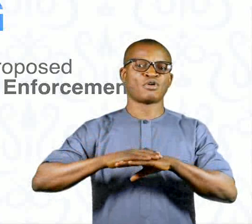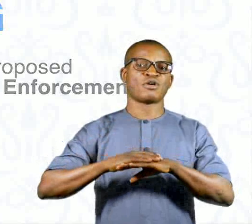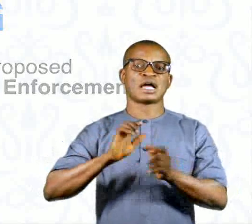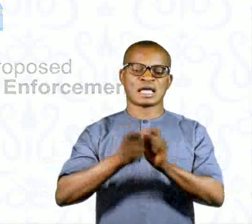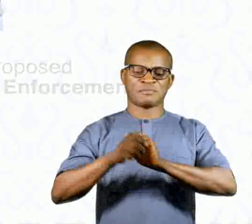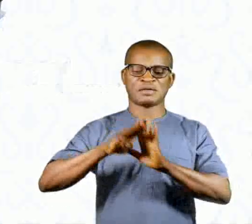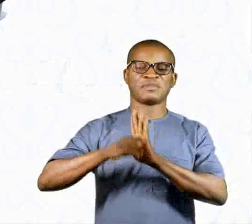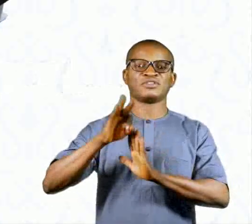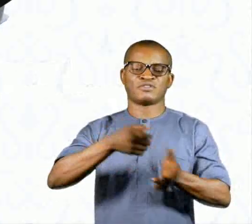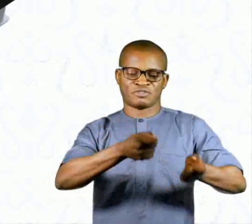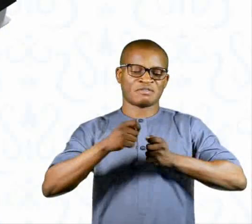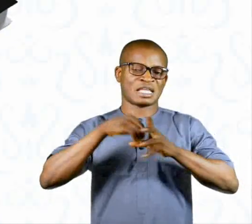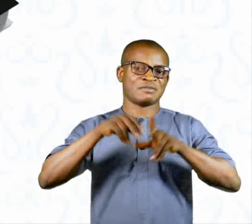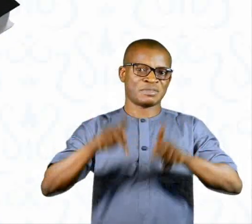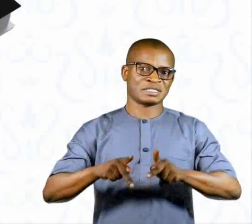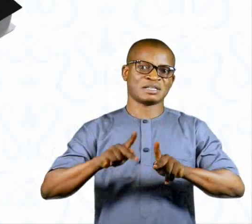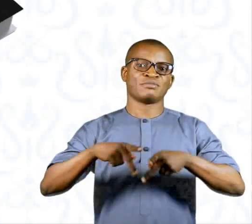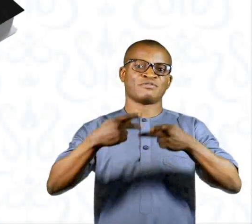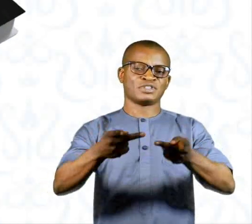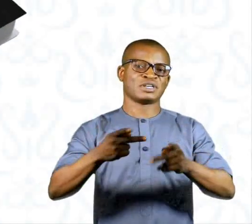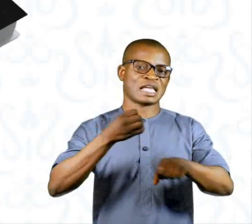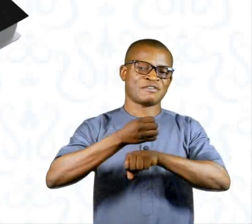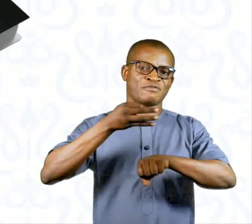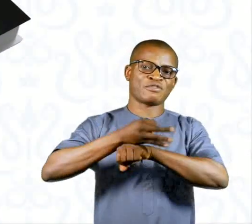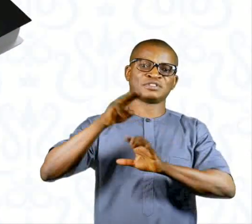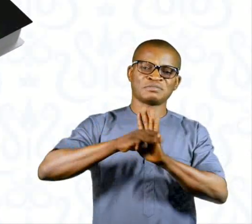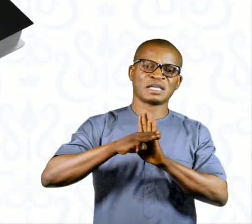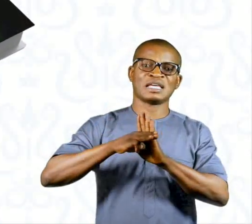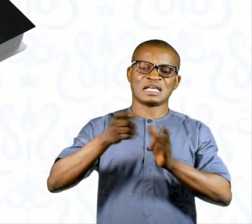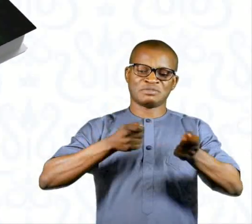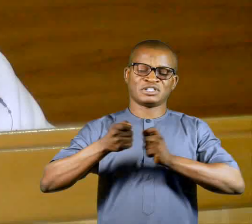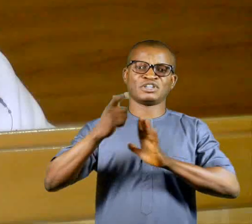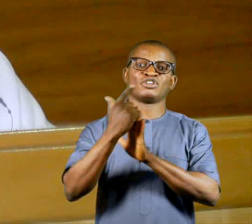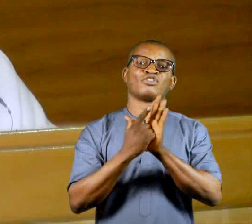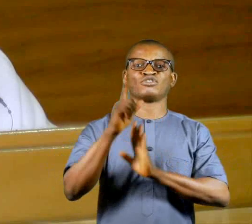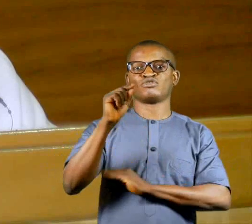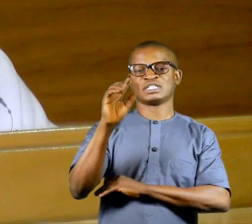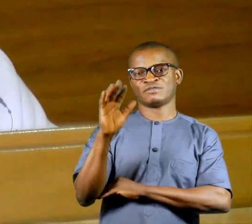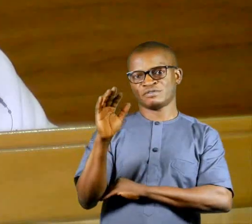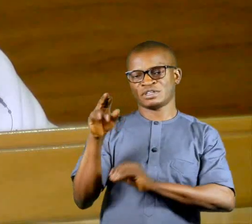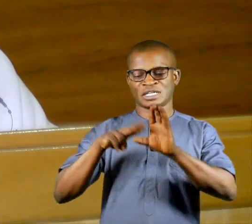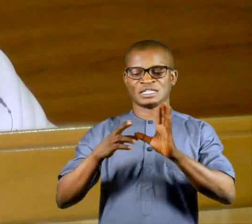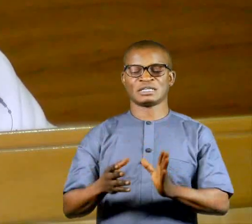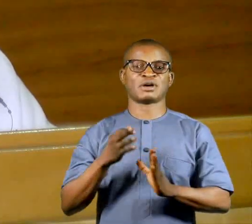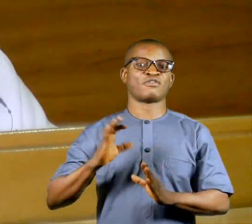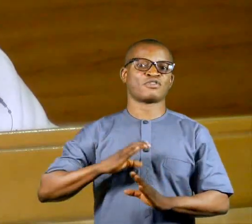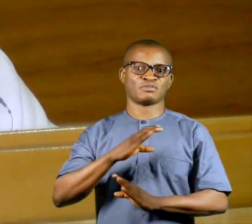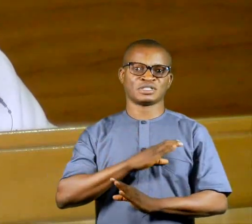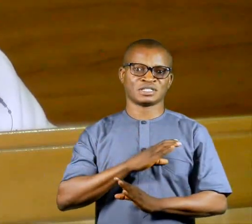proposed amendment of the Trafficking in Persons Prohibition Enforcement and Administration Act 2015. The Chairman of the Committee,